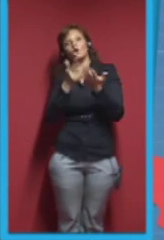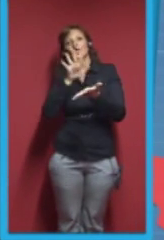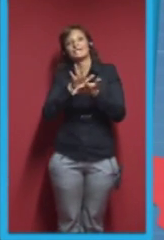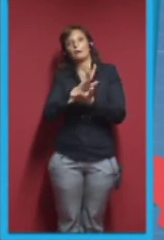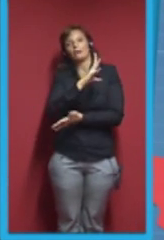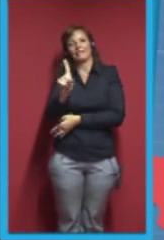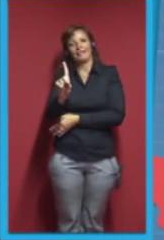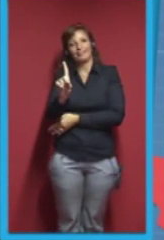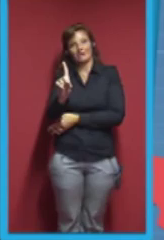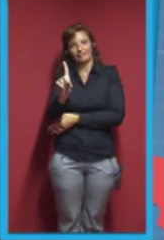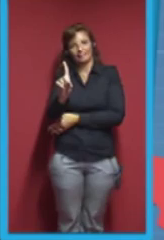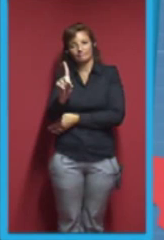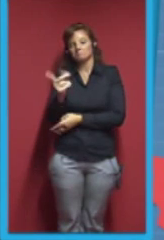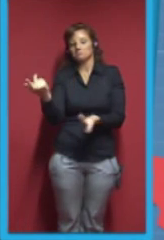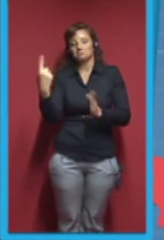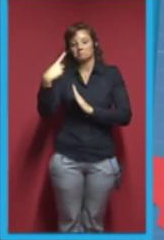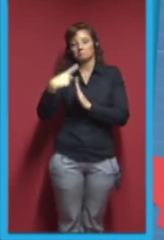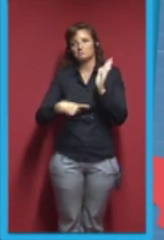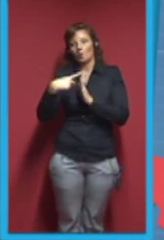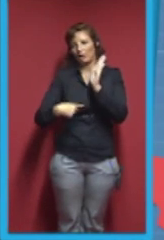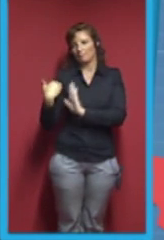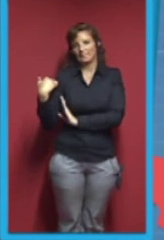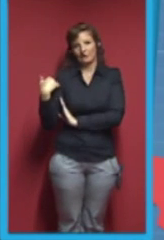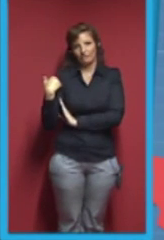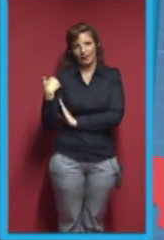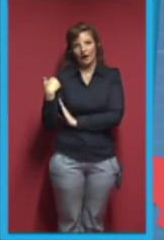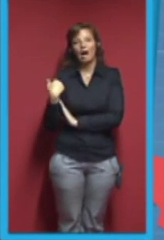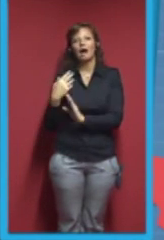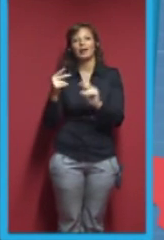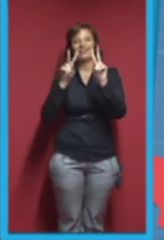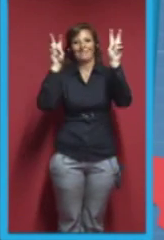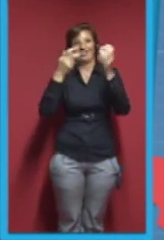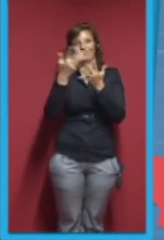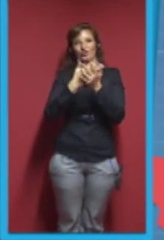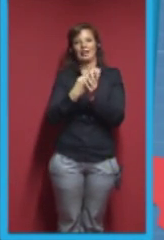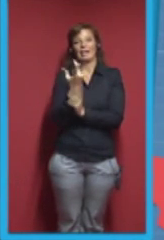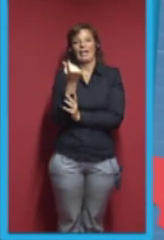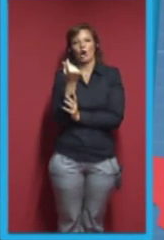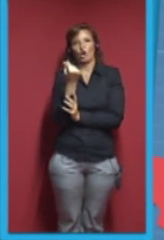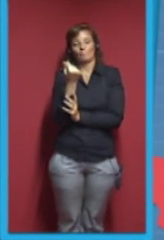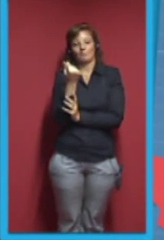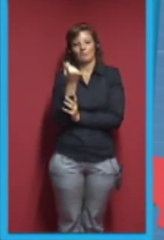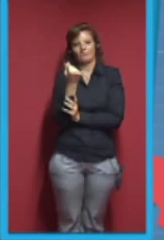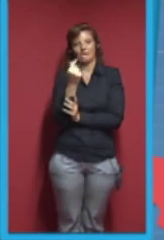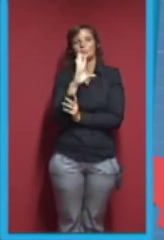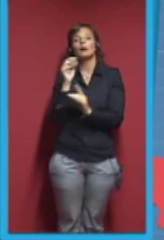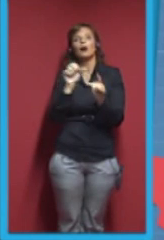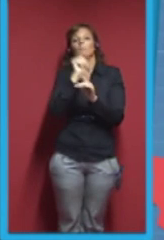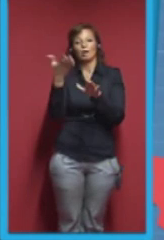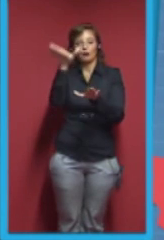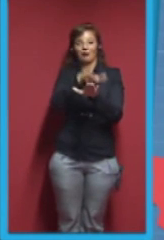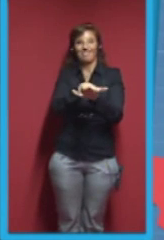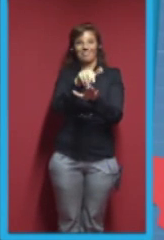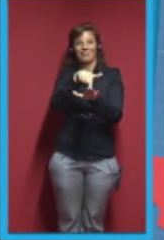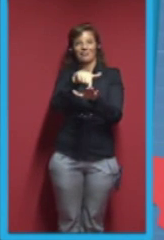18 months ago that a weekly magazine, The Economist, shot a cover story with this headline, please print me as